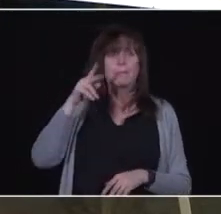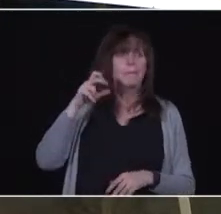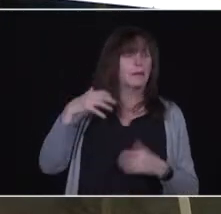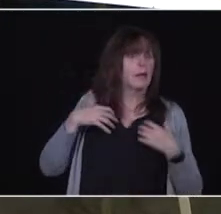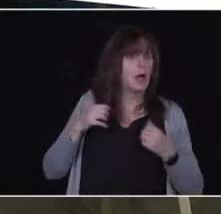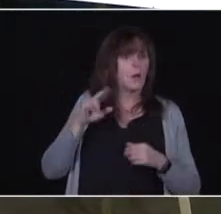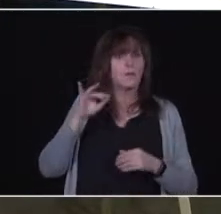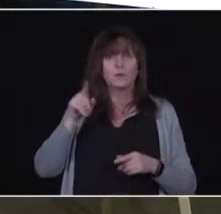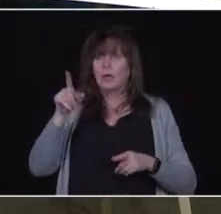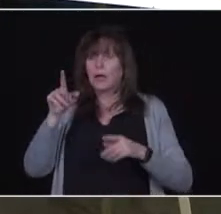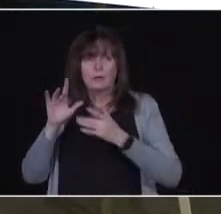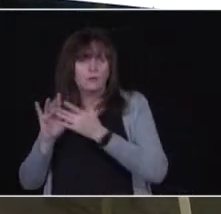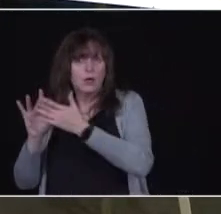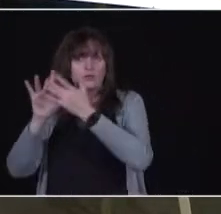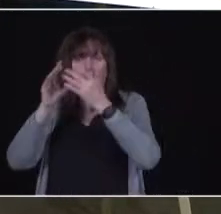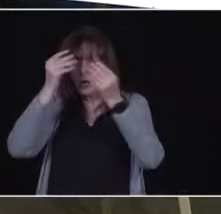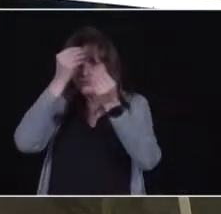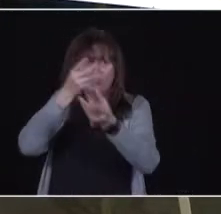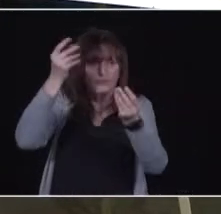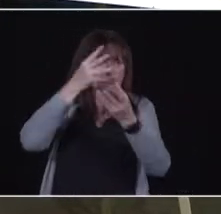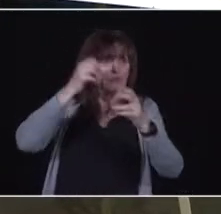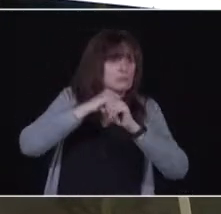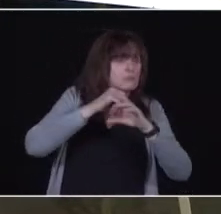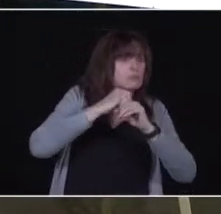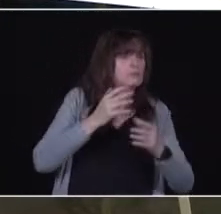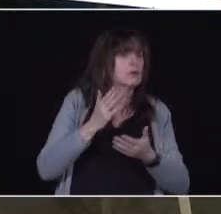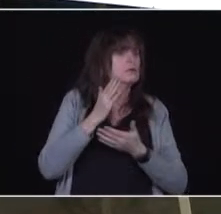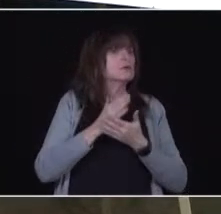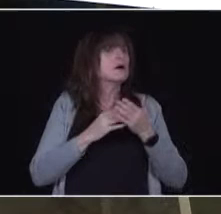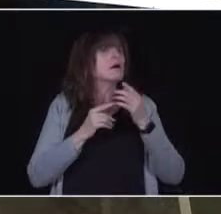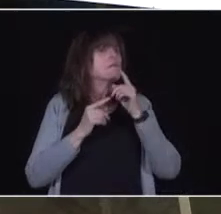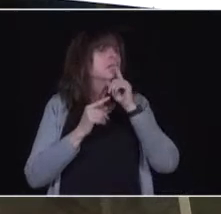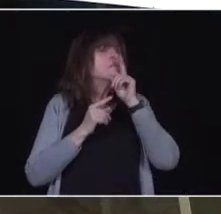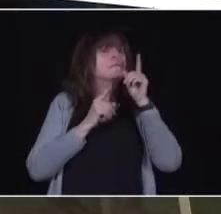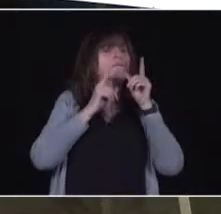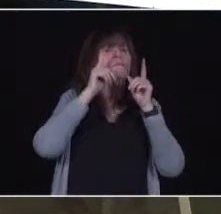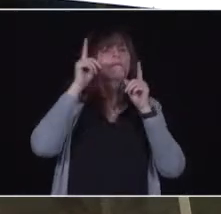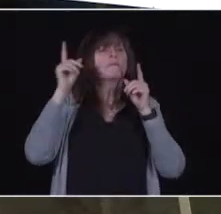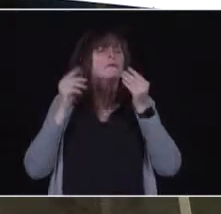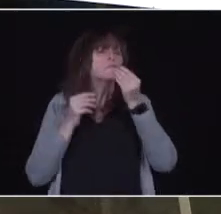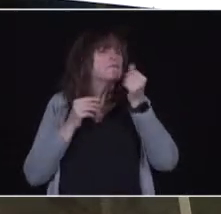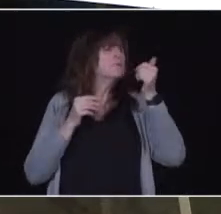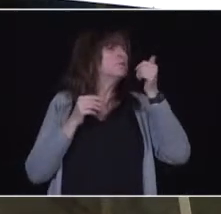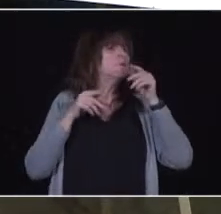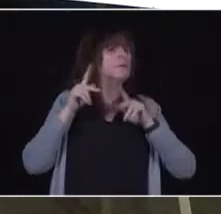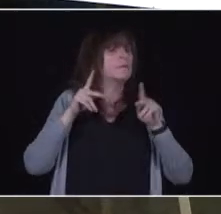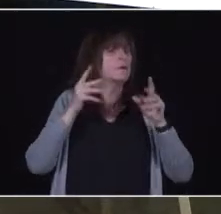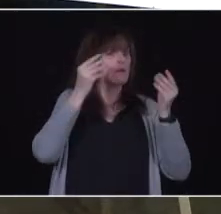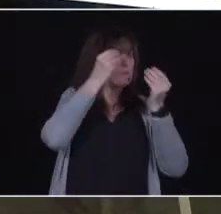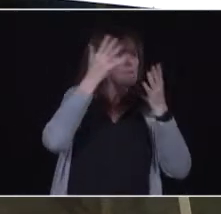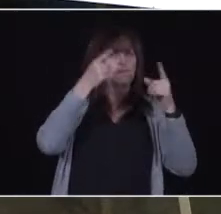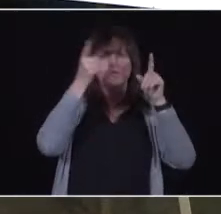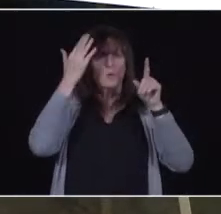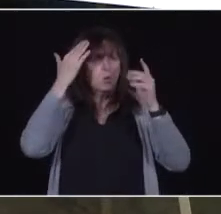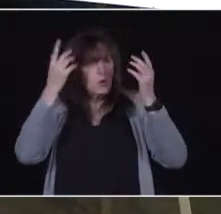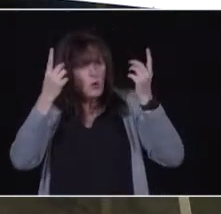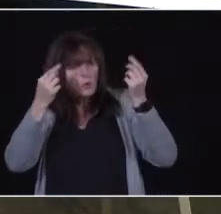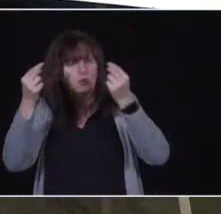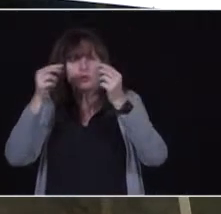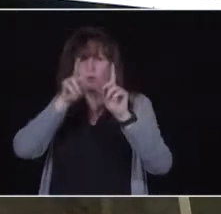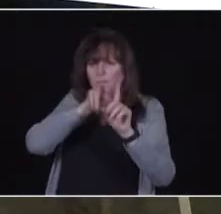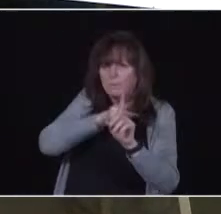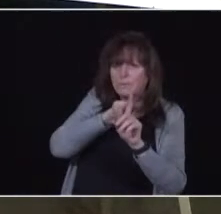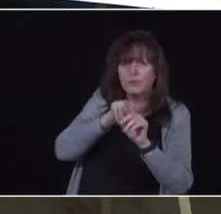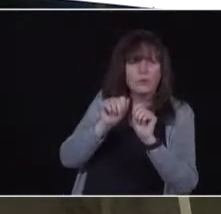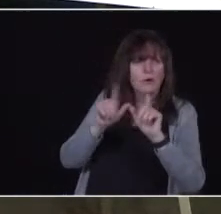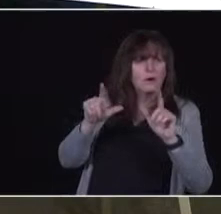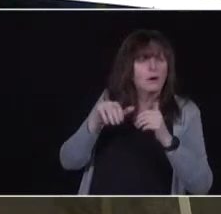numbers in their public health unit region and they can reach out to all of them to make sure they know what they have to do to book their appointments. So we actually don't need